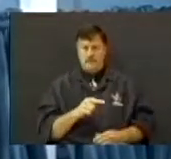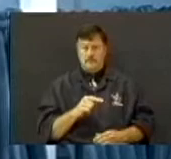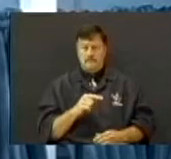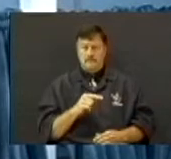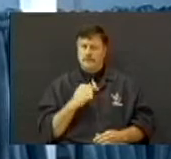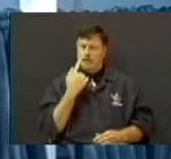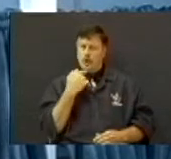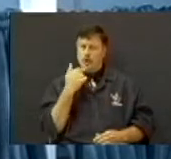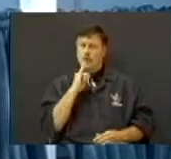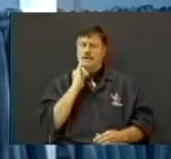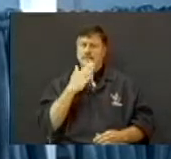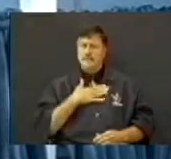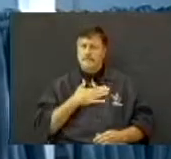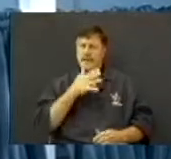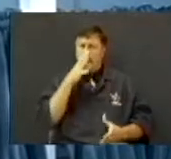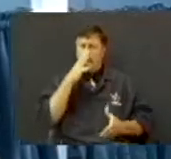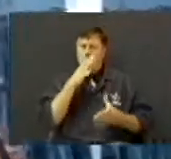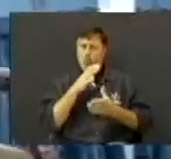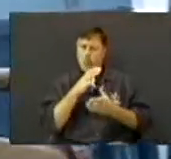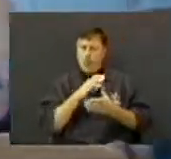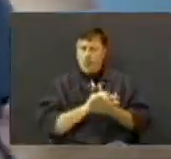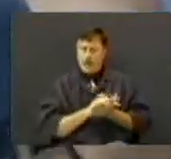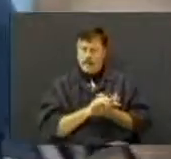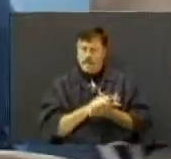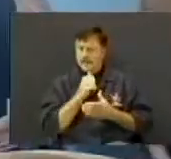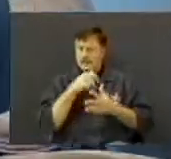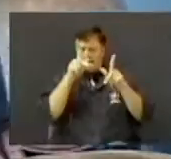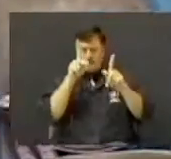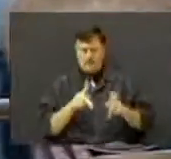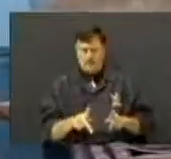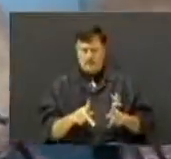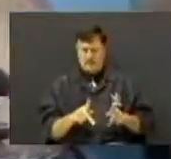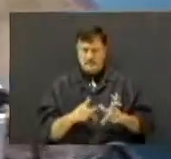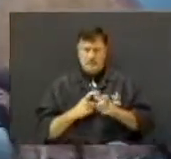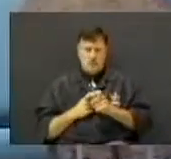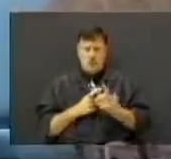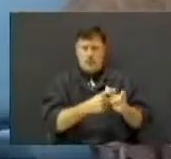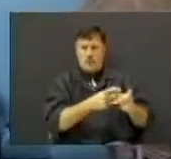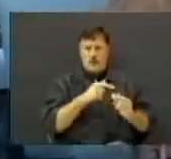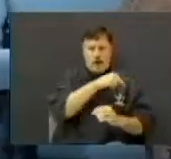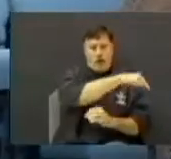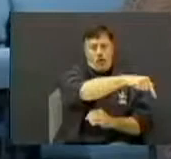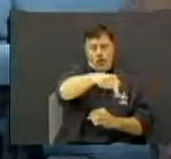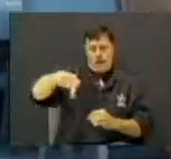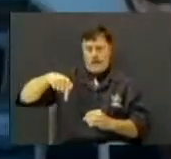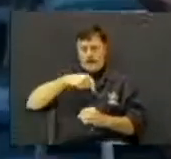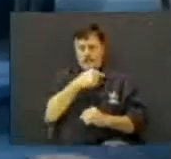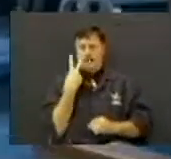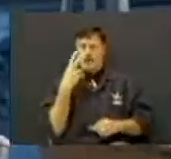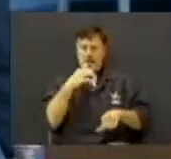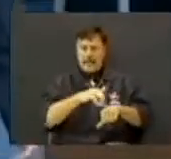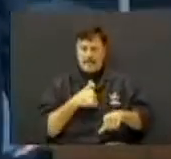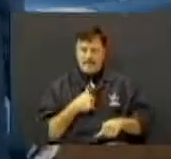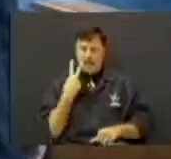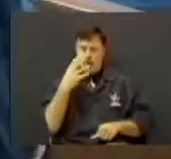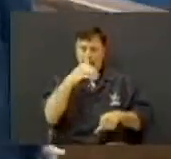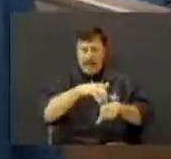is. My wife is not somebody in this church that's going to run around and say, look at me.